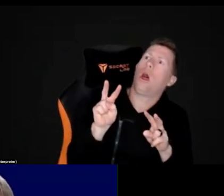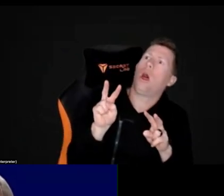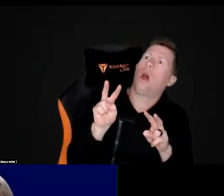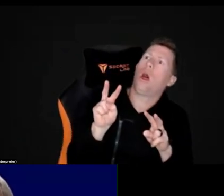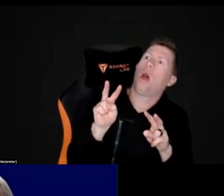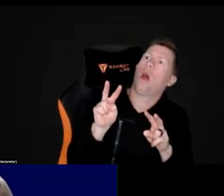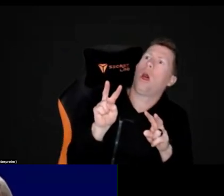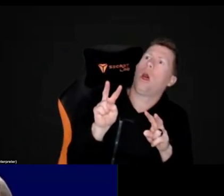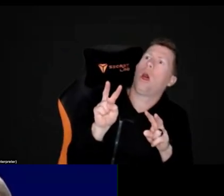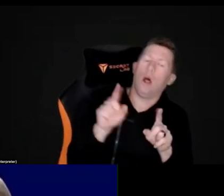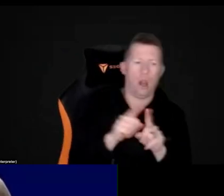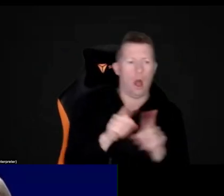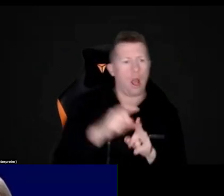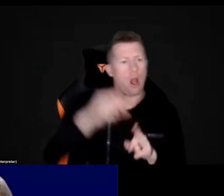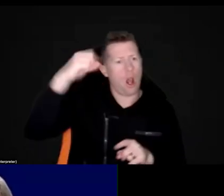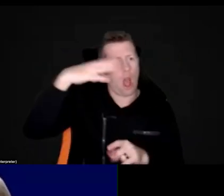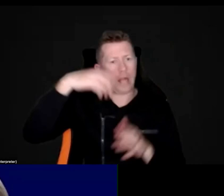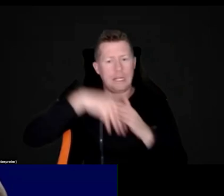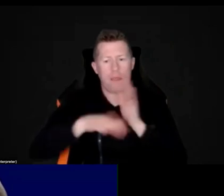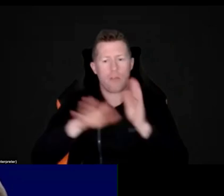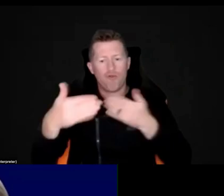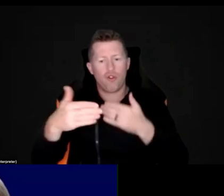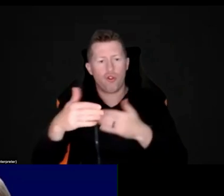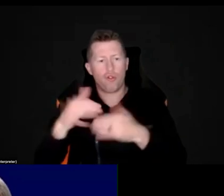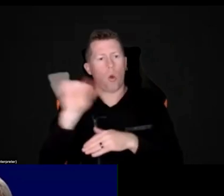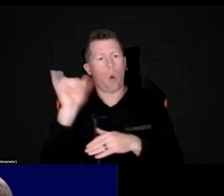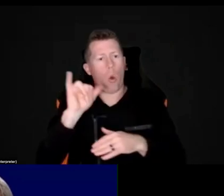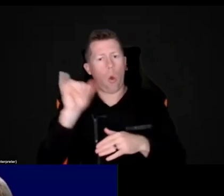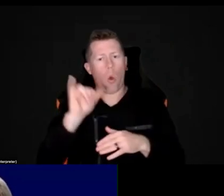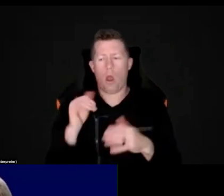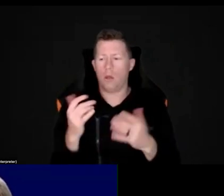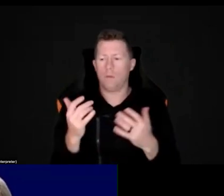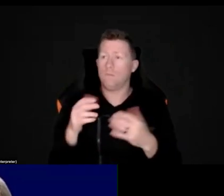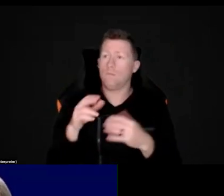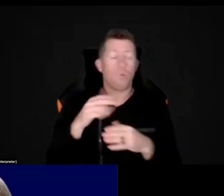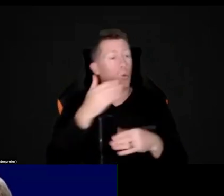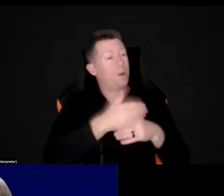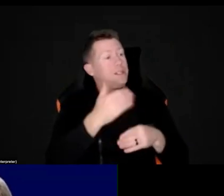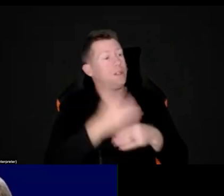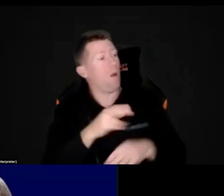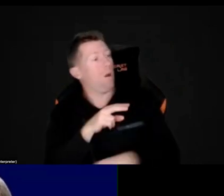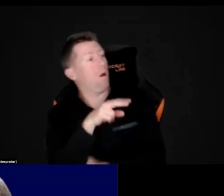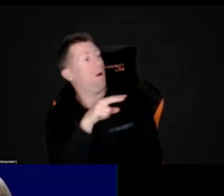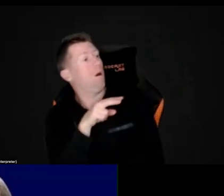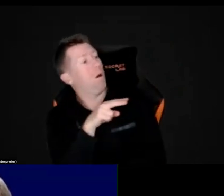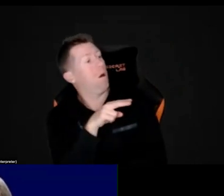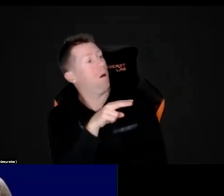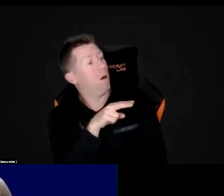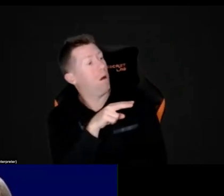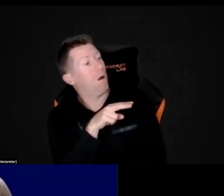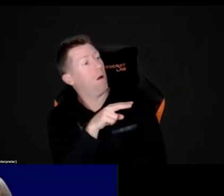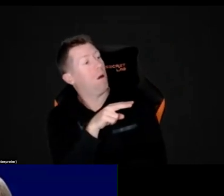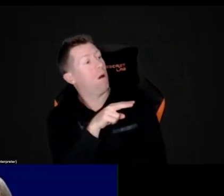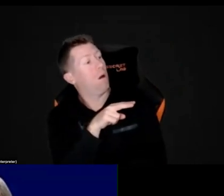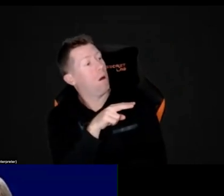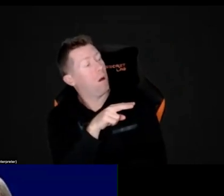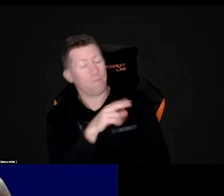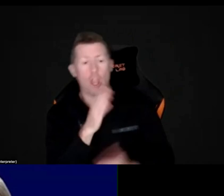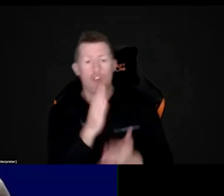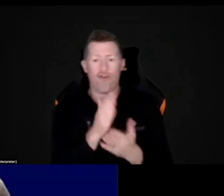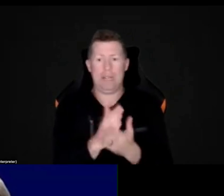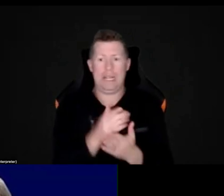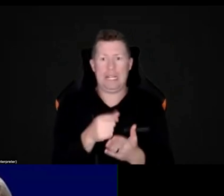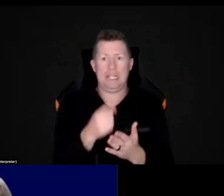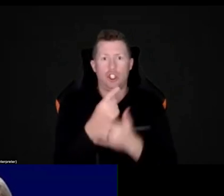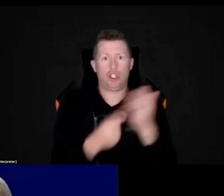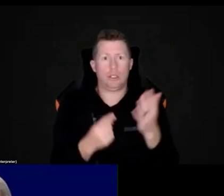within the room, or they'll look out of a window. But essentially, this is just an easy visual